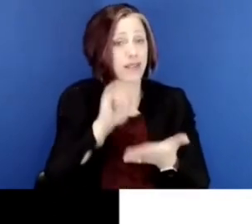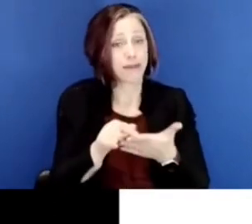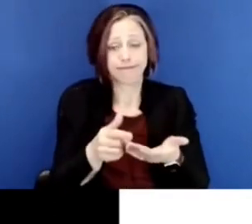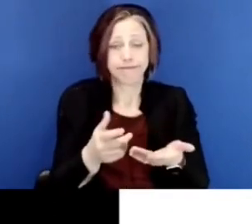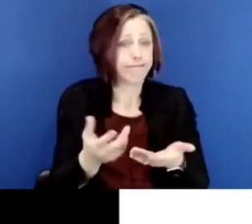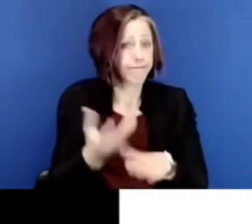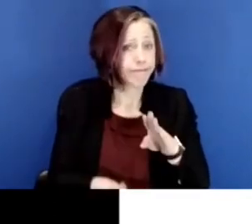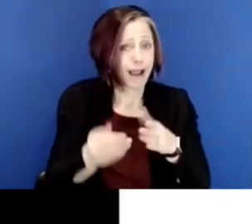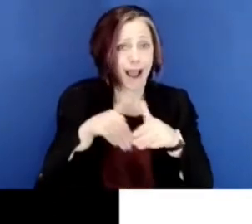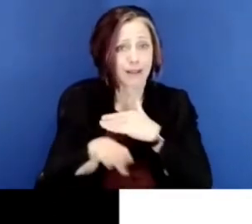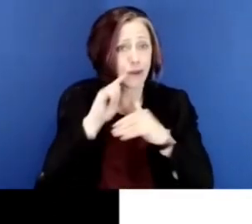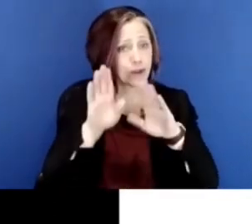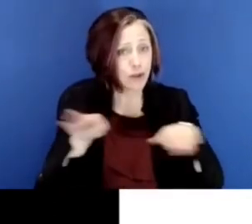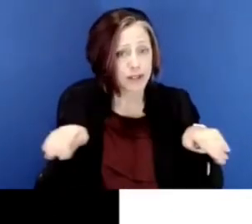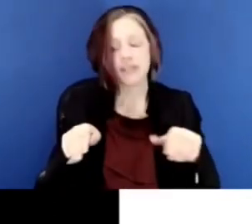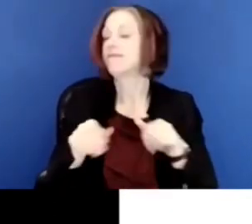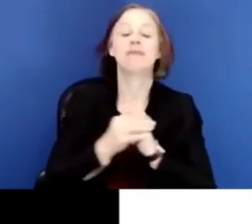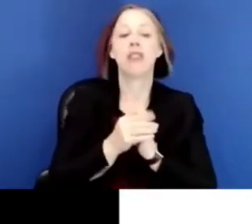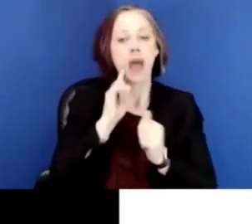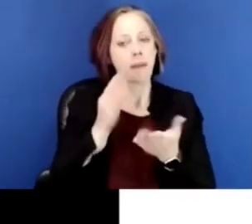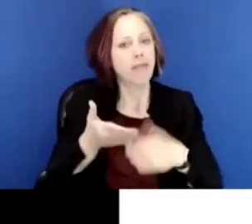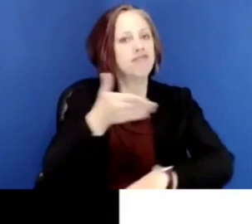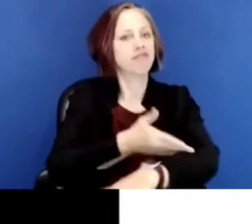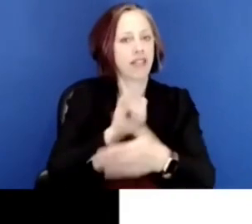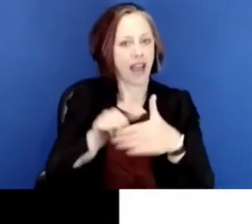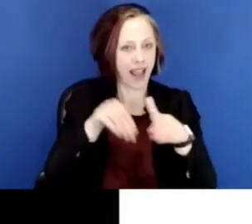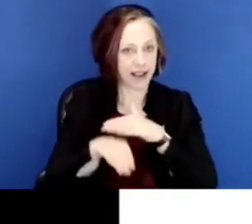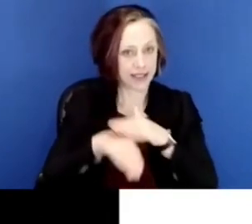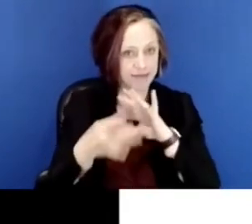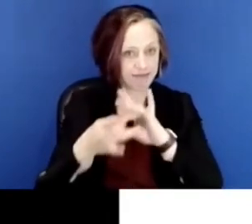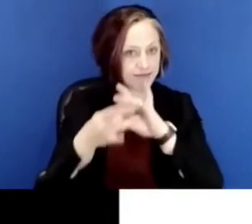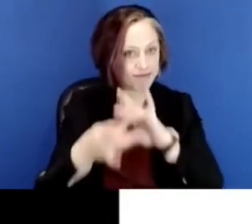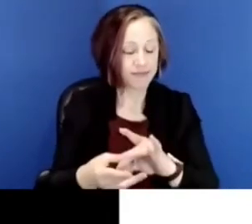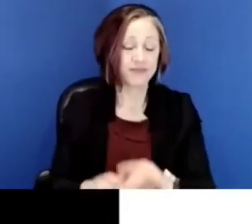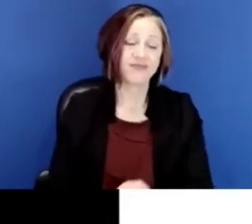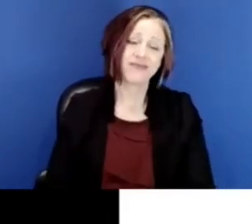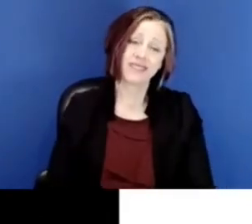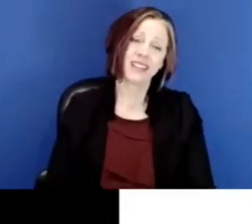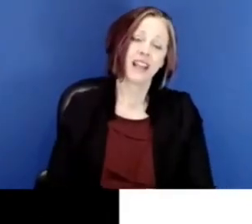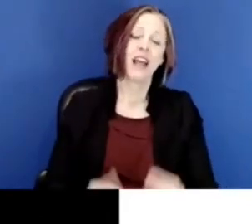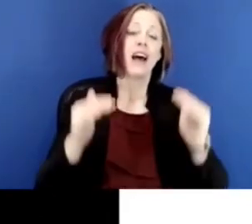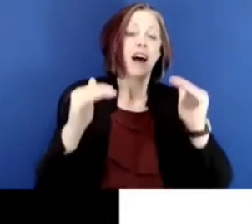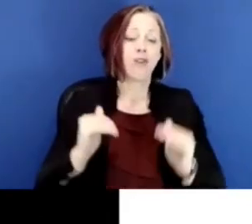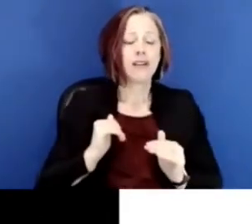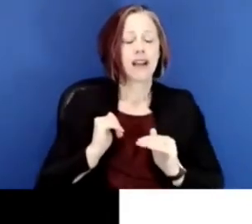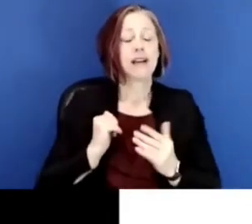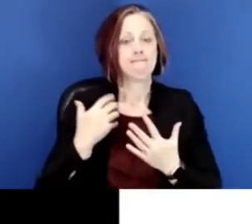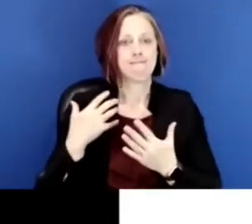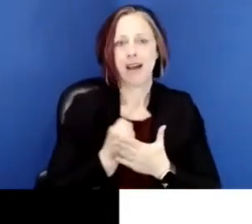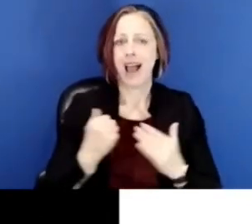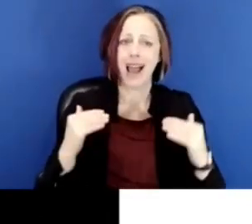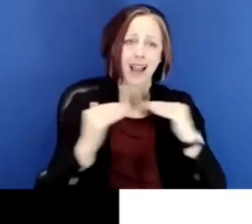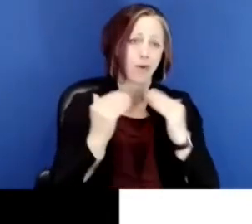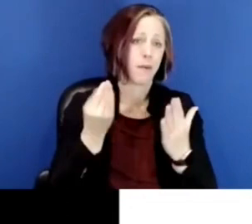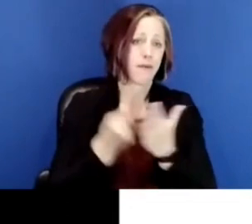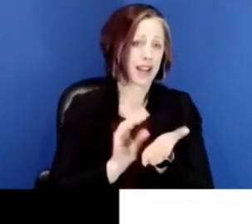They're the schools that are making the connections even stronger. And then, of course, we have to leverage adequate and equitable school